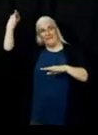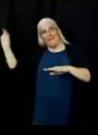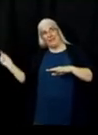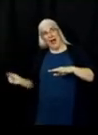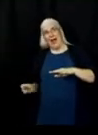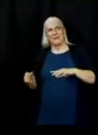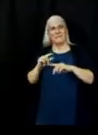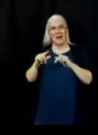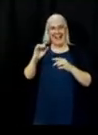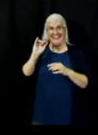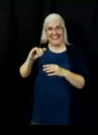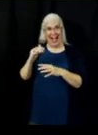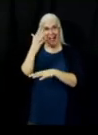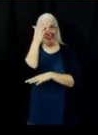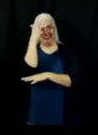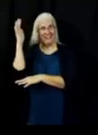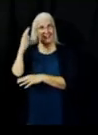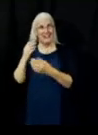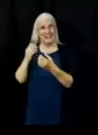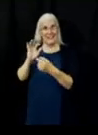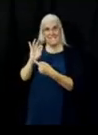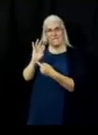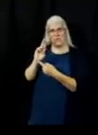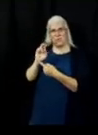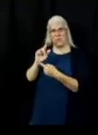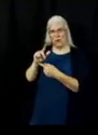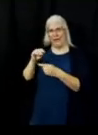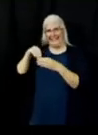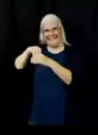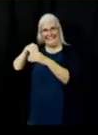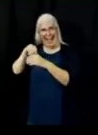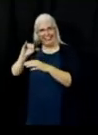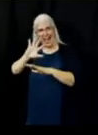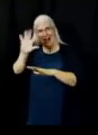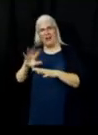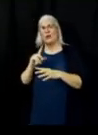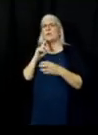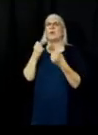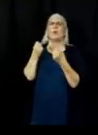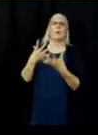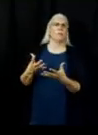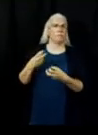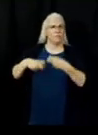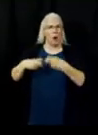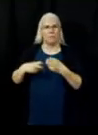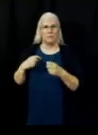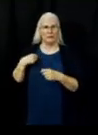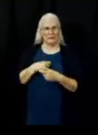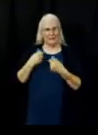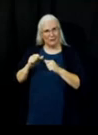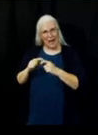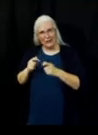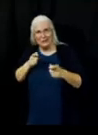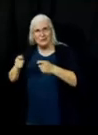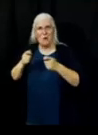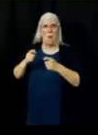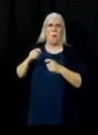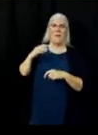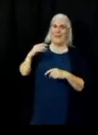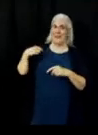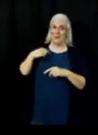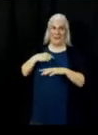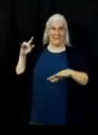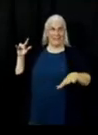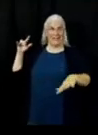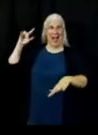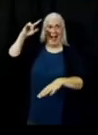difficulty and controlling, you know, getting this thing put out. Even with air tankers and dropping water on these type of fuels, you can